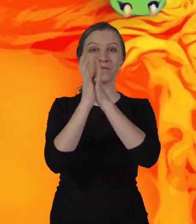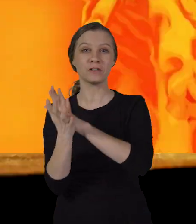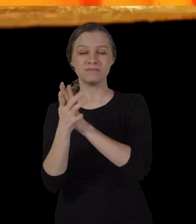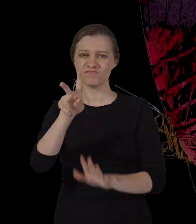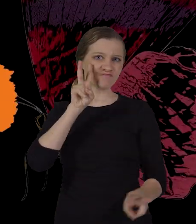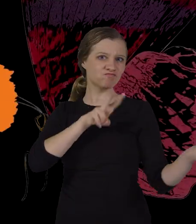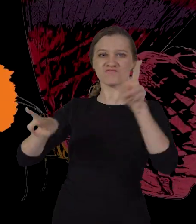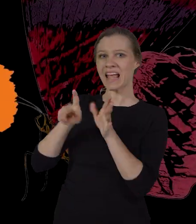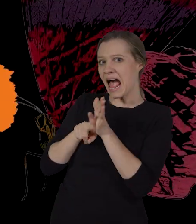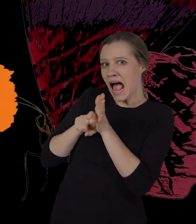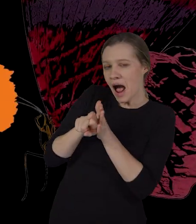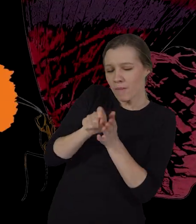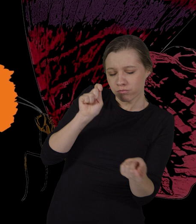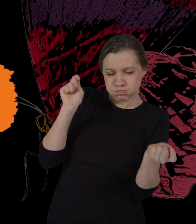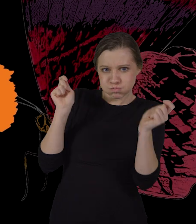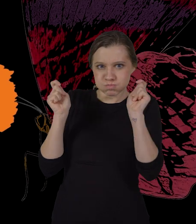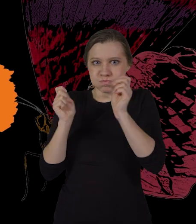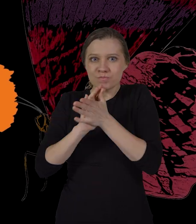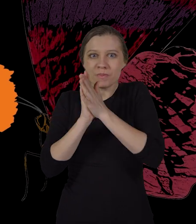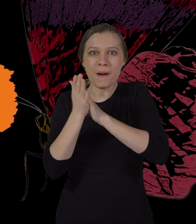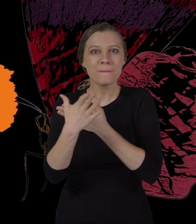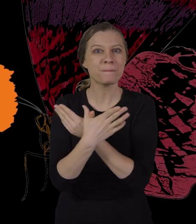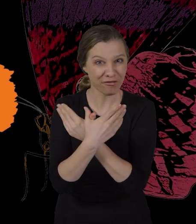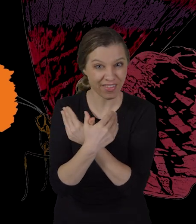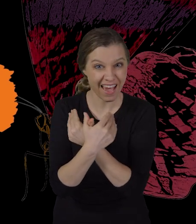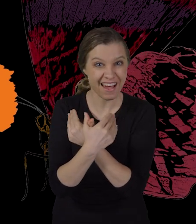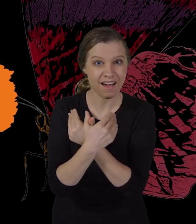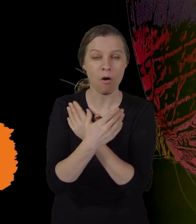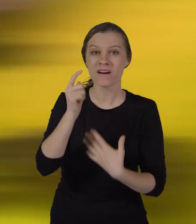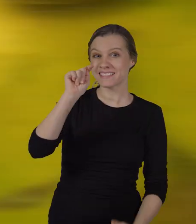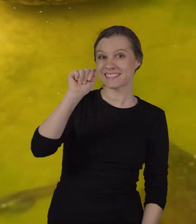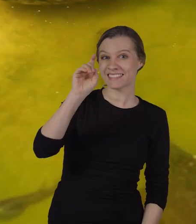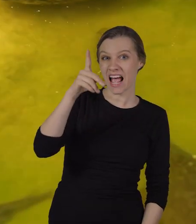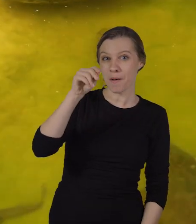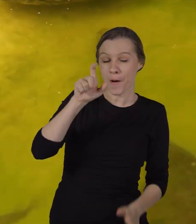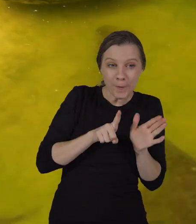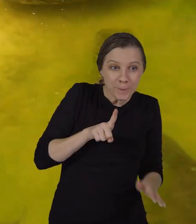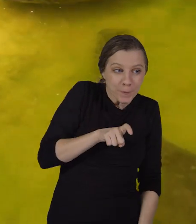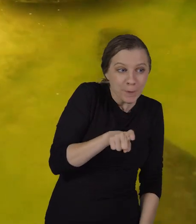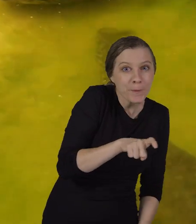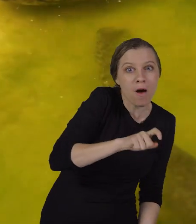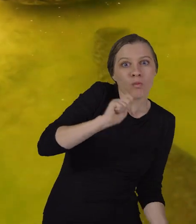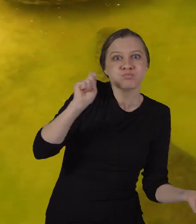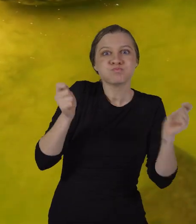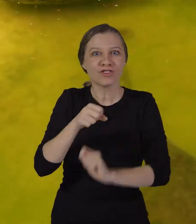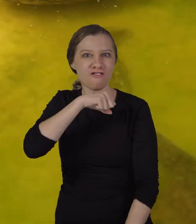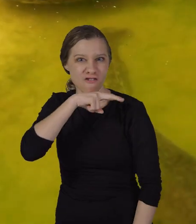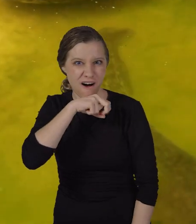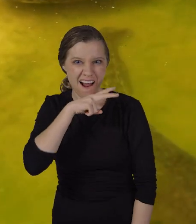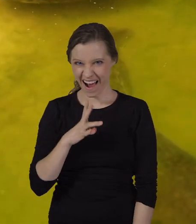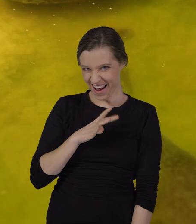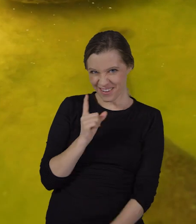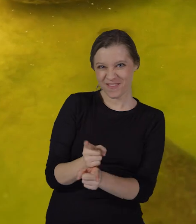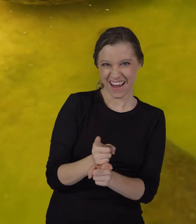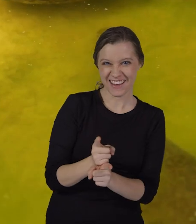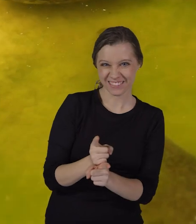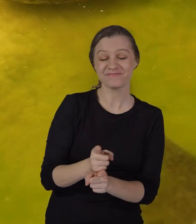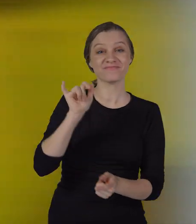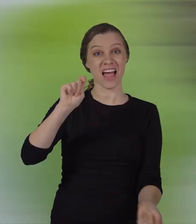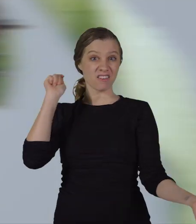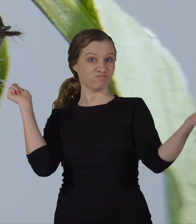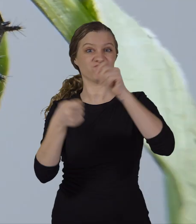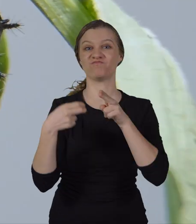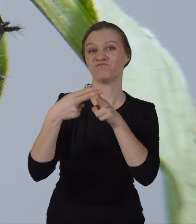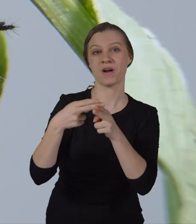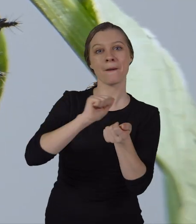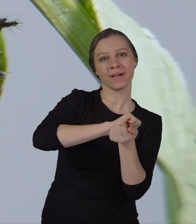metamorphosis have you ever seen a caterpillar turn into a butterfly or a tadpole become a frog it's pretty cool right